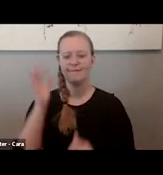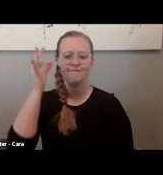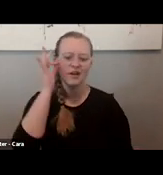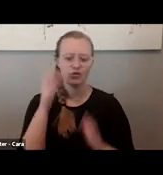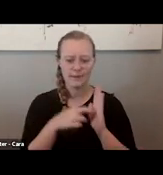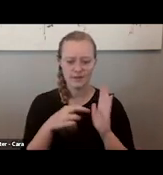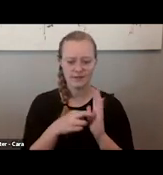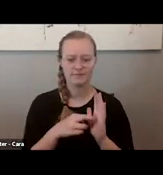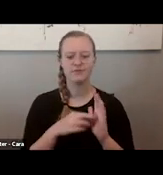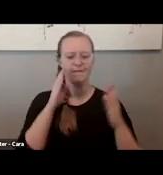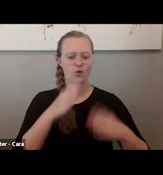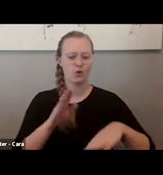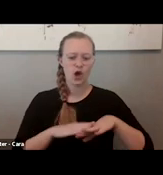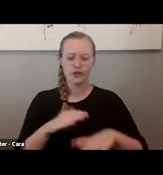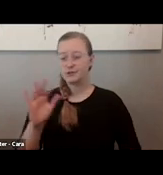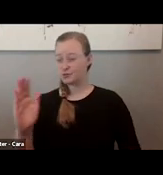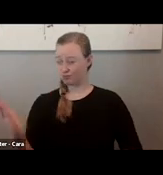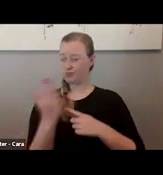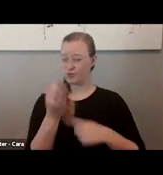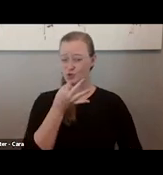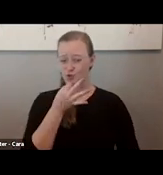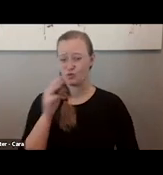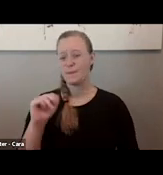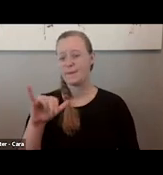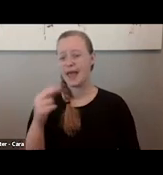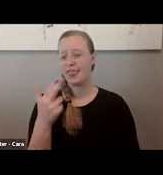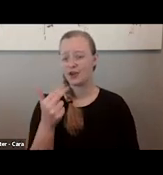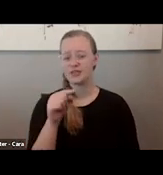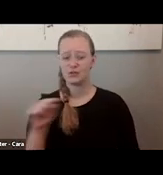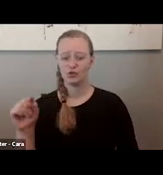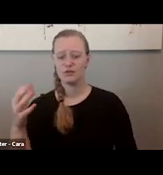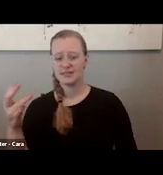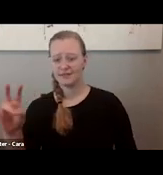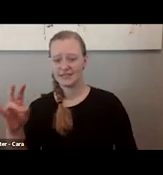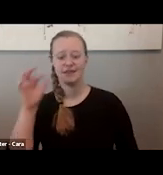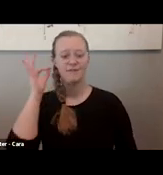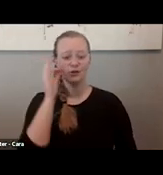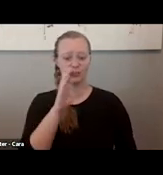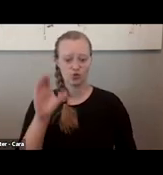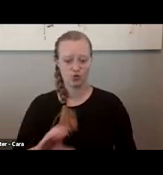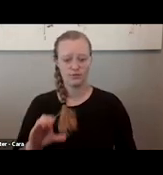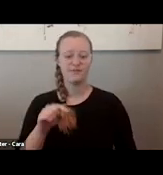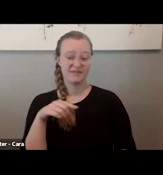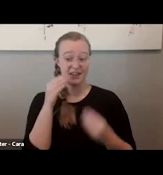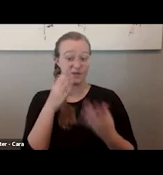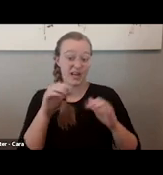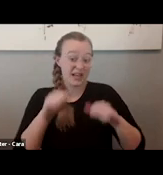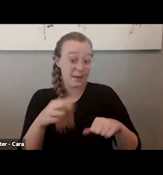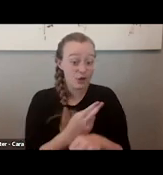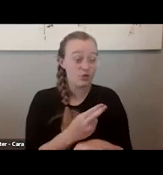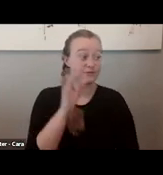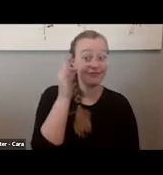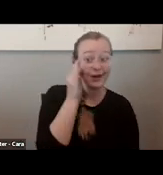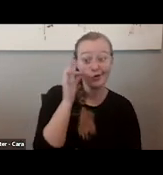13th through 17th federal Zooms, this information can certainly be used for any Zoom meetings at the federal, state,